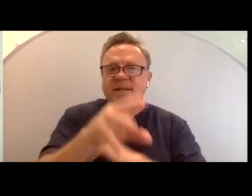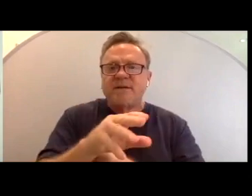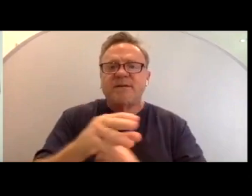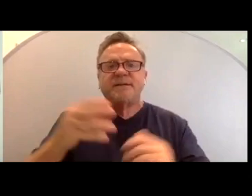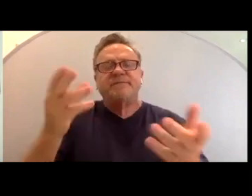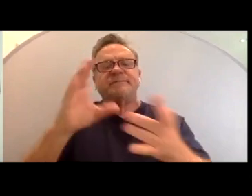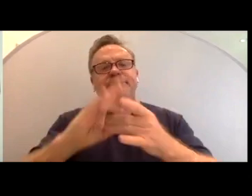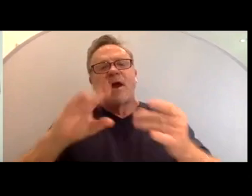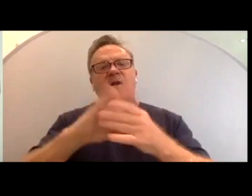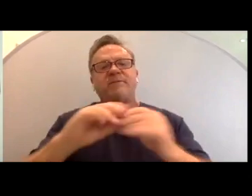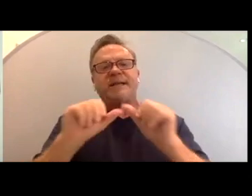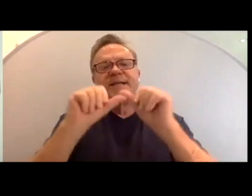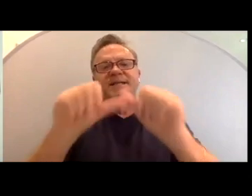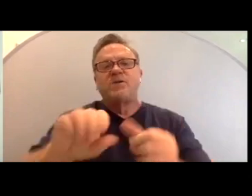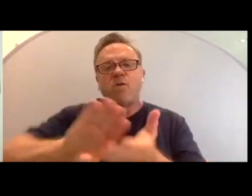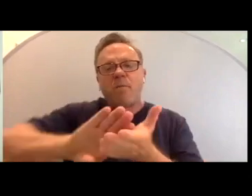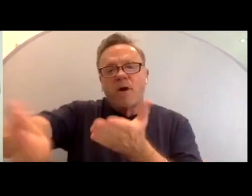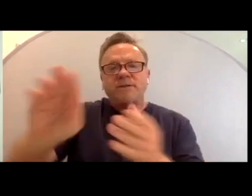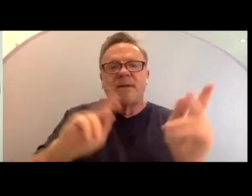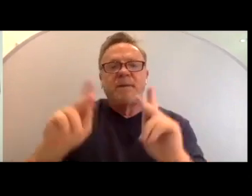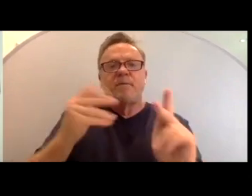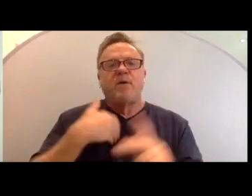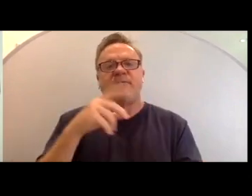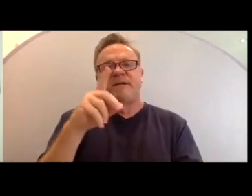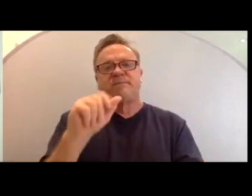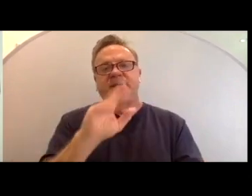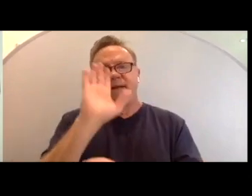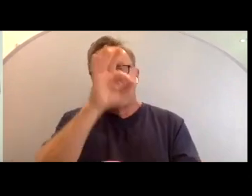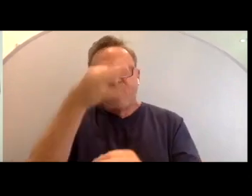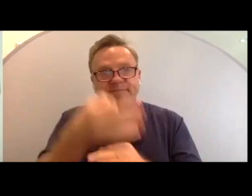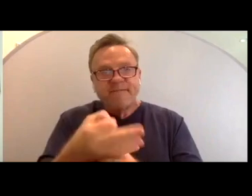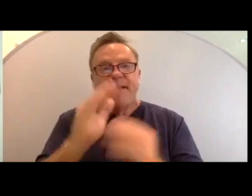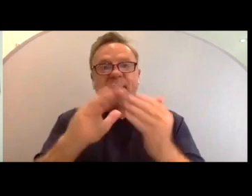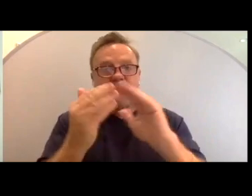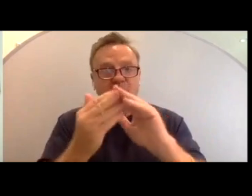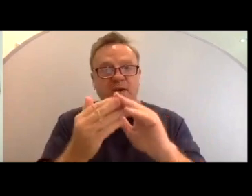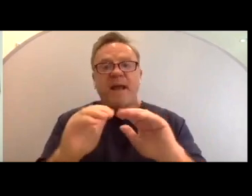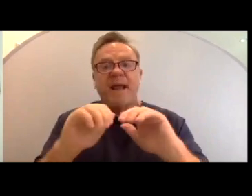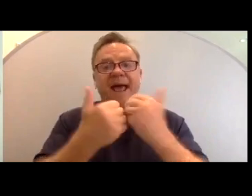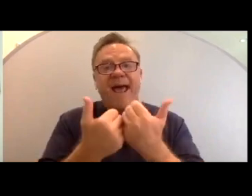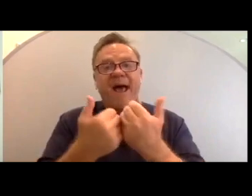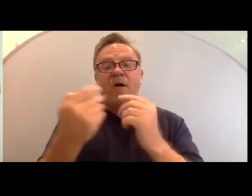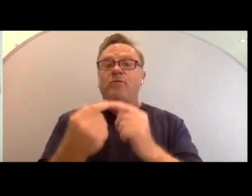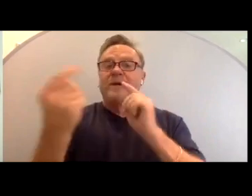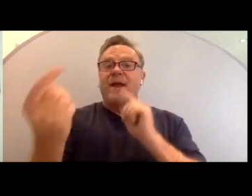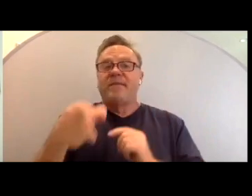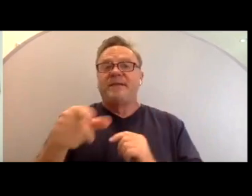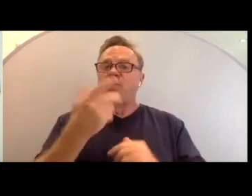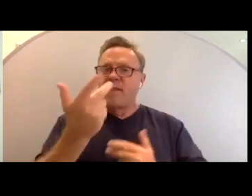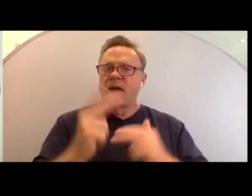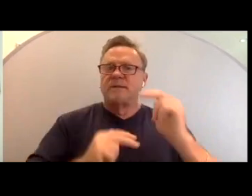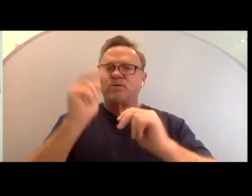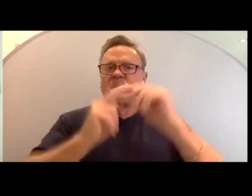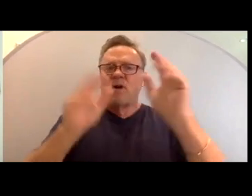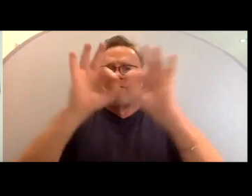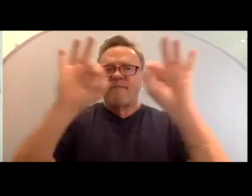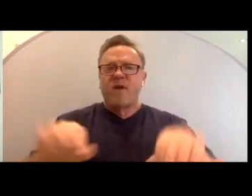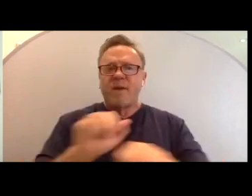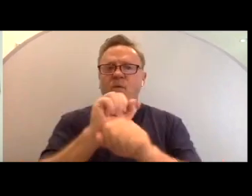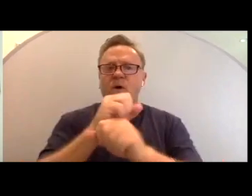that continue to marginalize persons with disabilities in faith communities, and then how to counter this within a constructive framework that supports